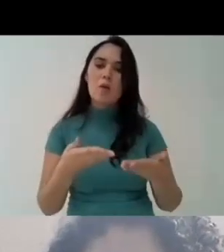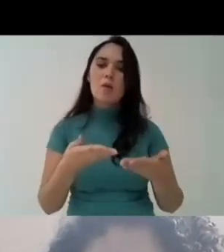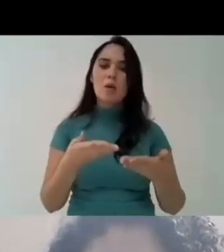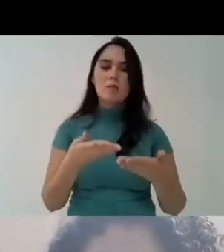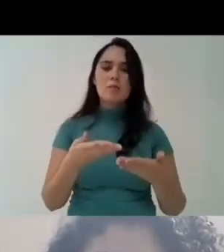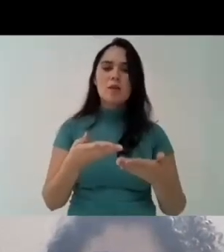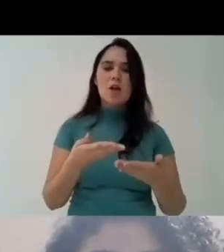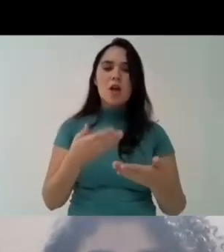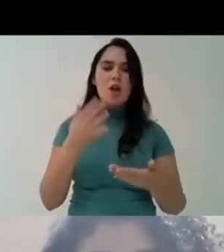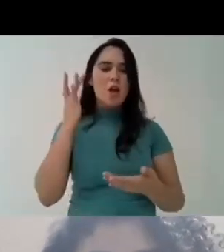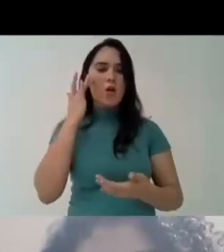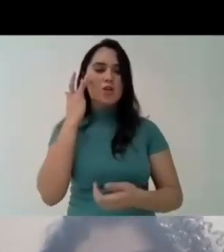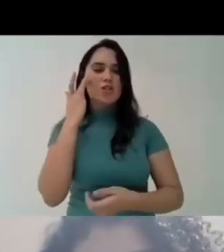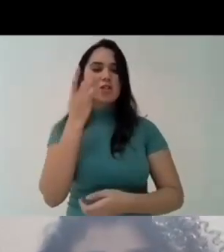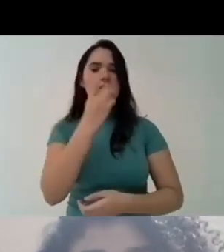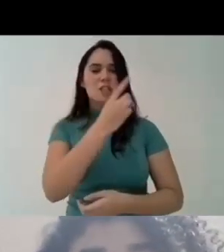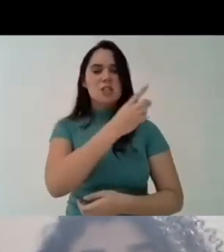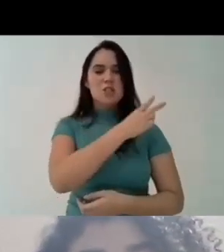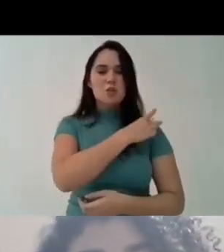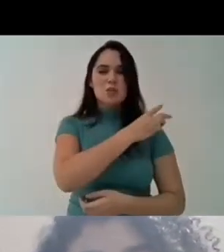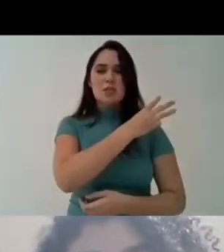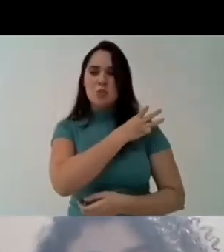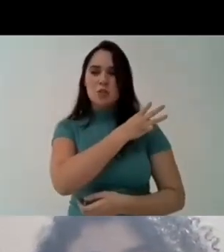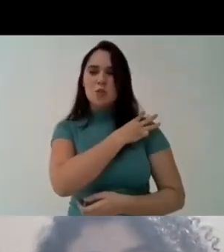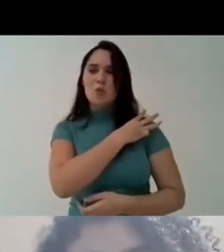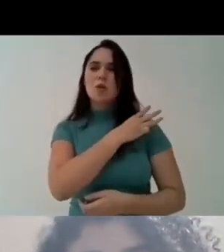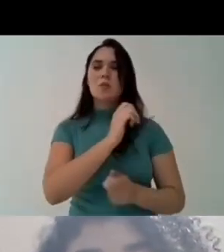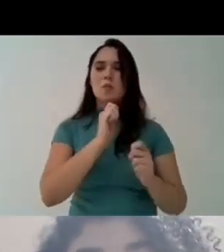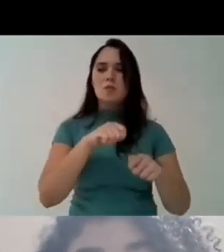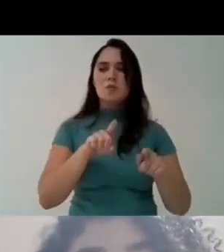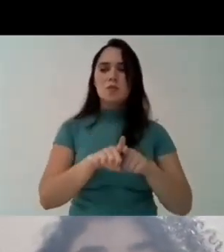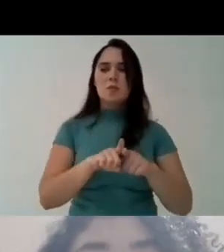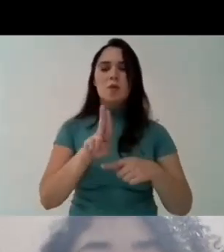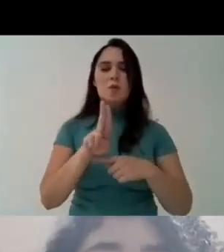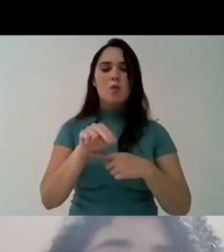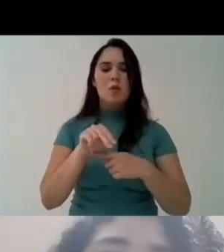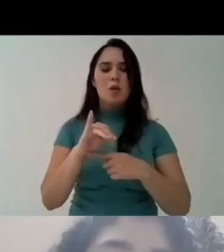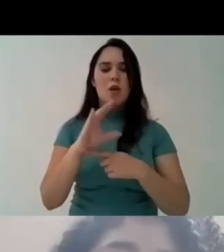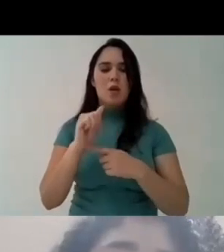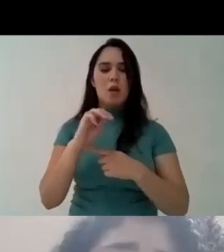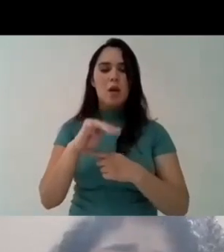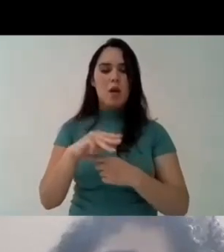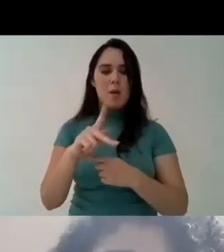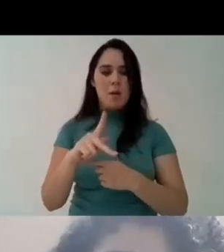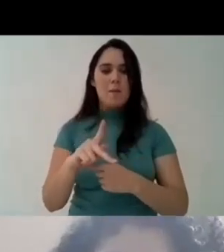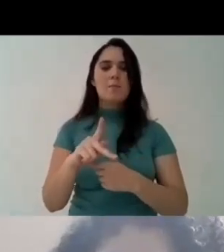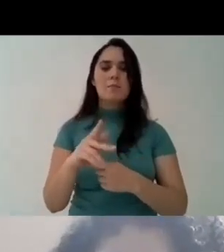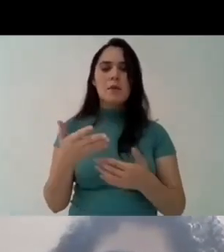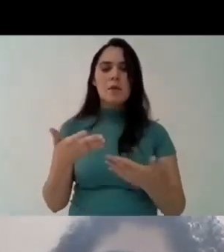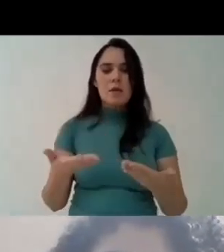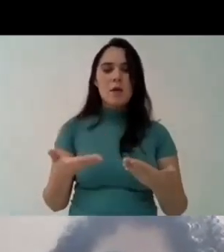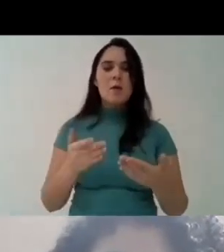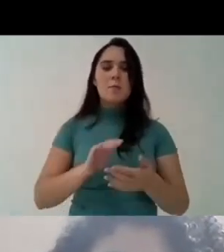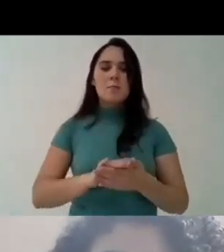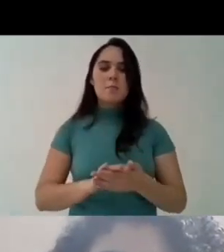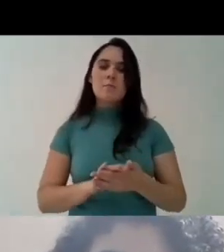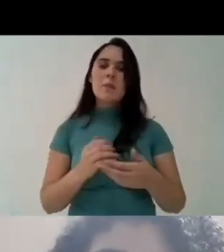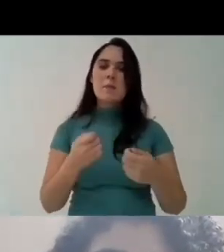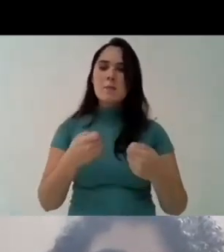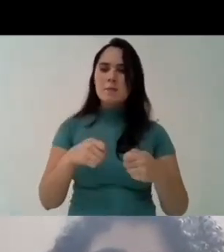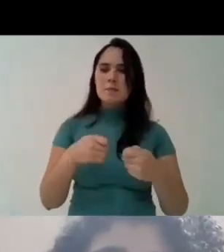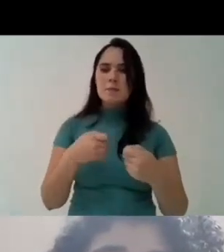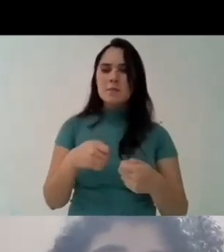is allowing such a process for the so this will enable brazilian indigenous